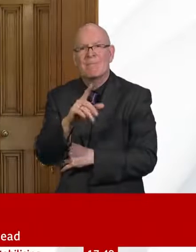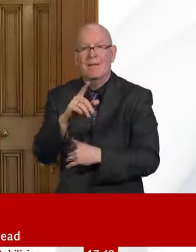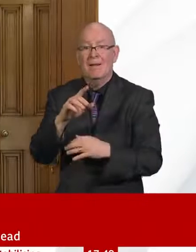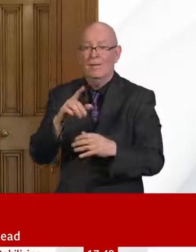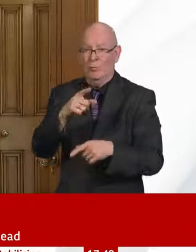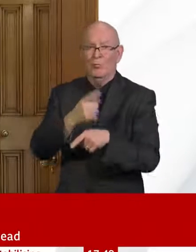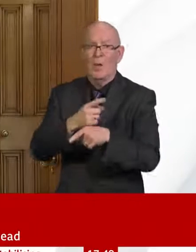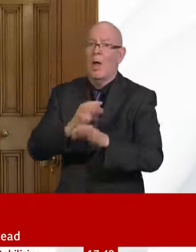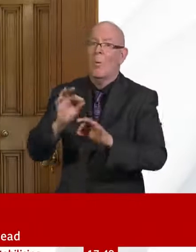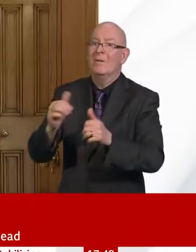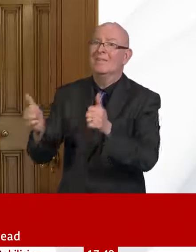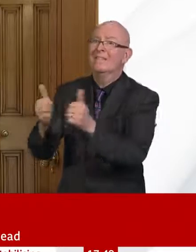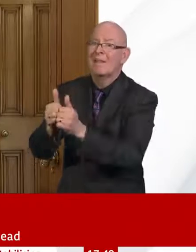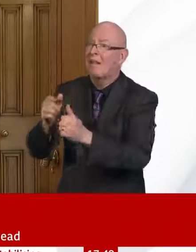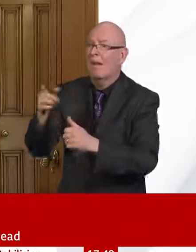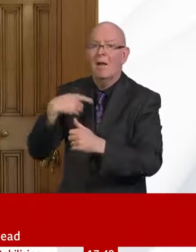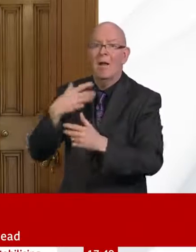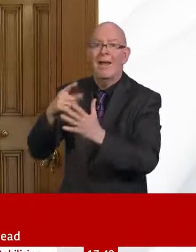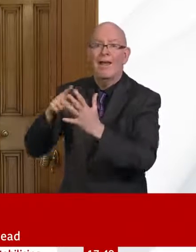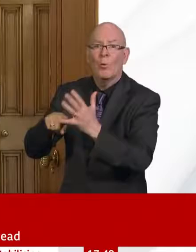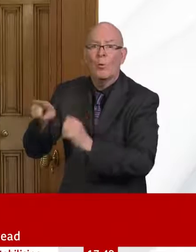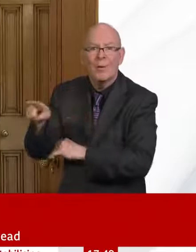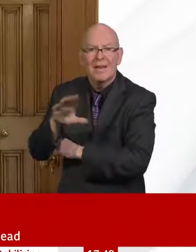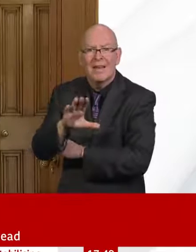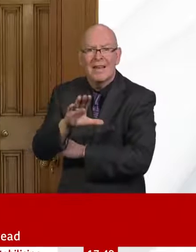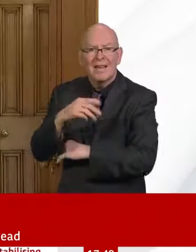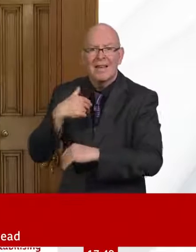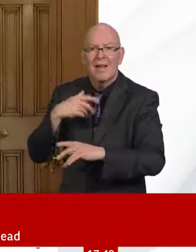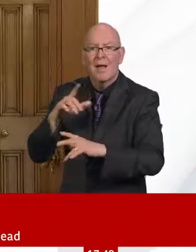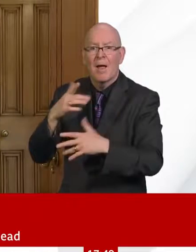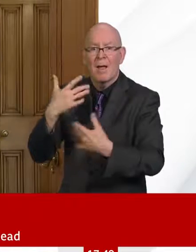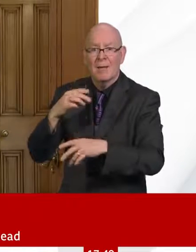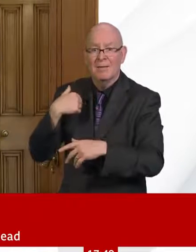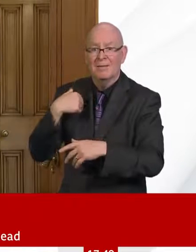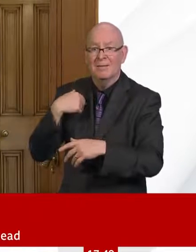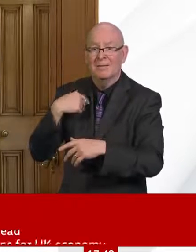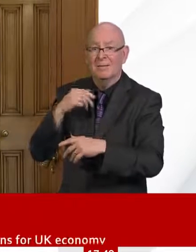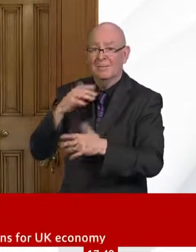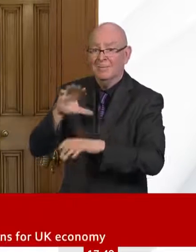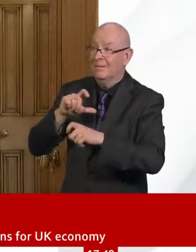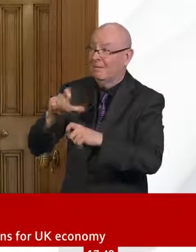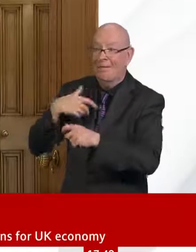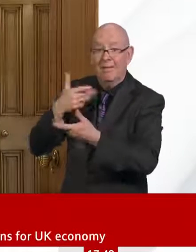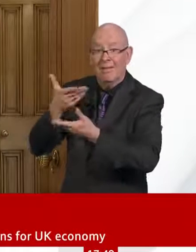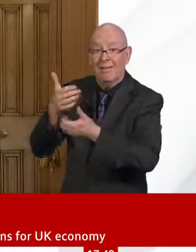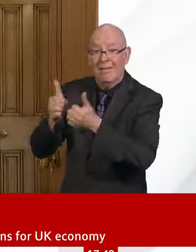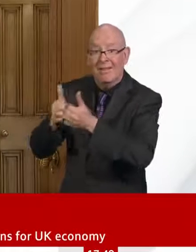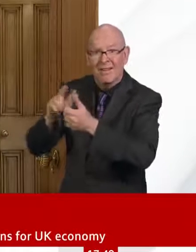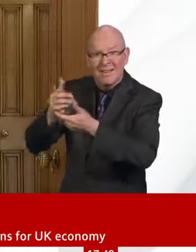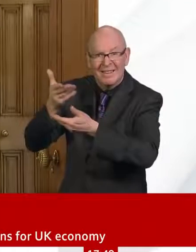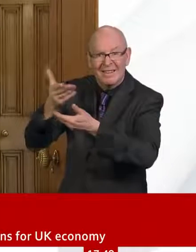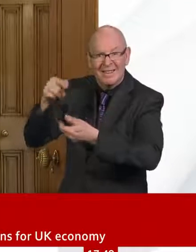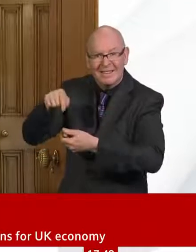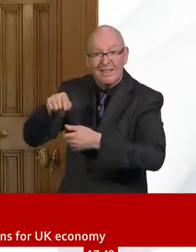the end of this year. What I can say is, you know, David Frost, our chief EU negotiator on behalf of the Prime Minister, was in touch